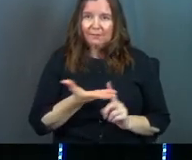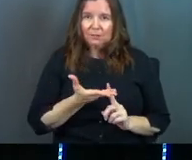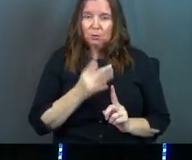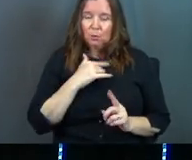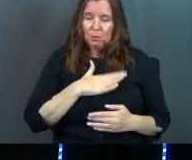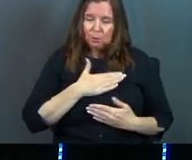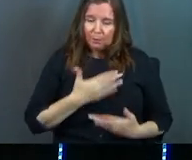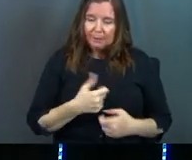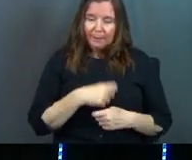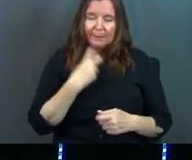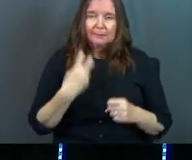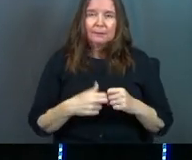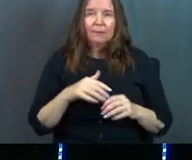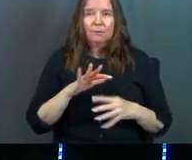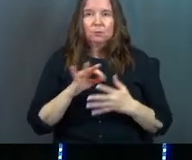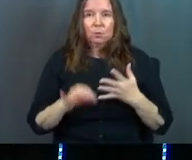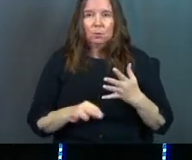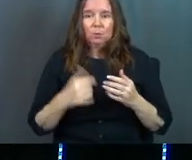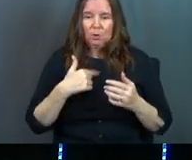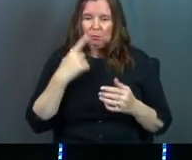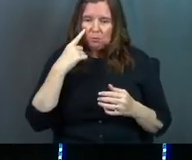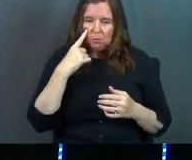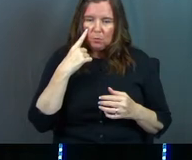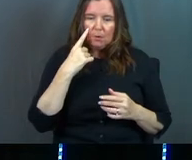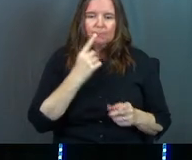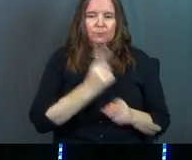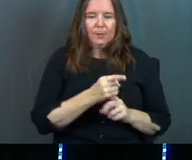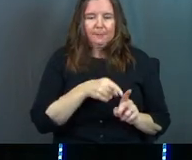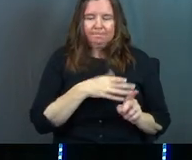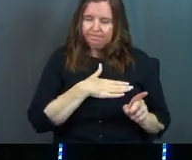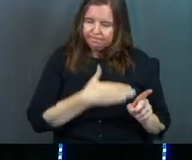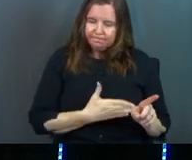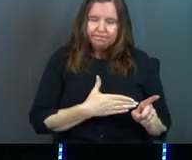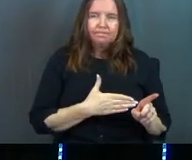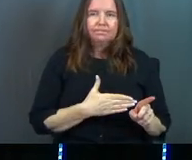who was willing to make tough choices when you believed that it was right.